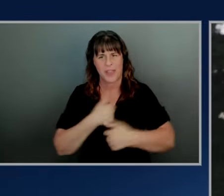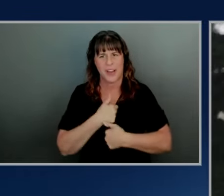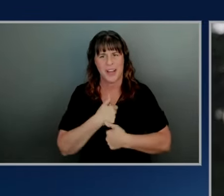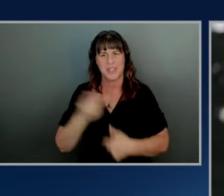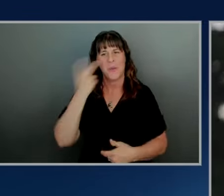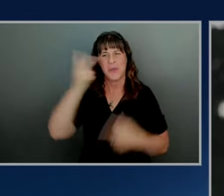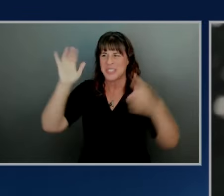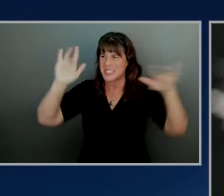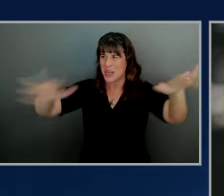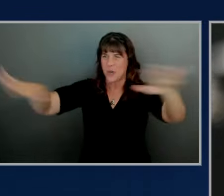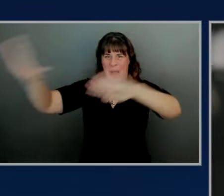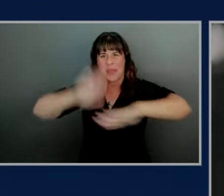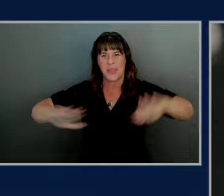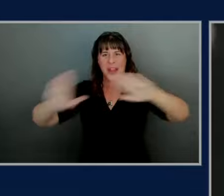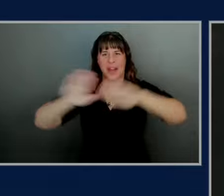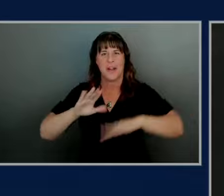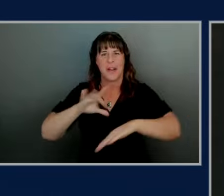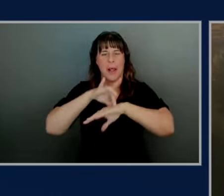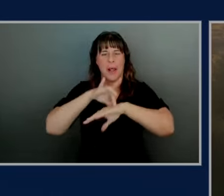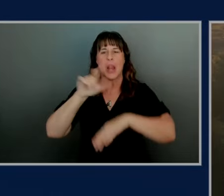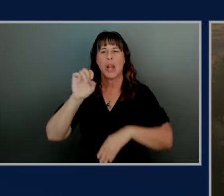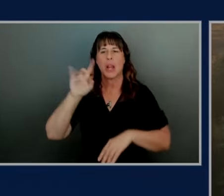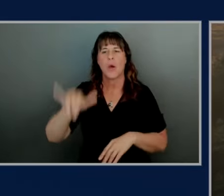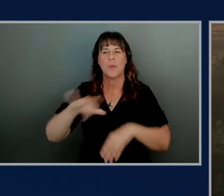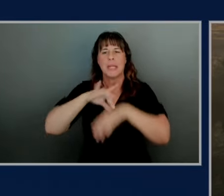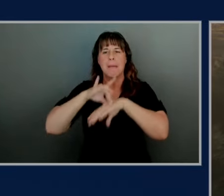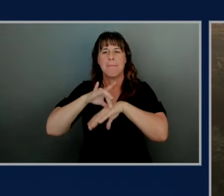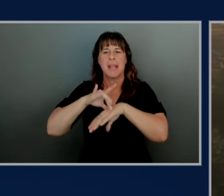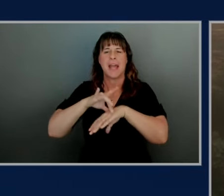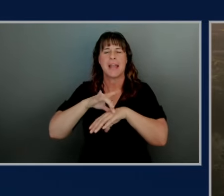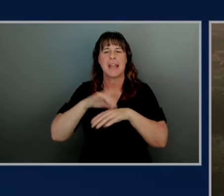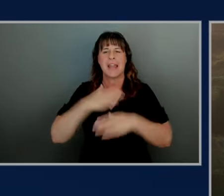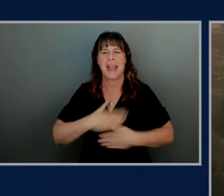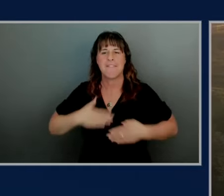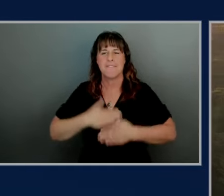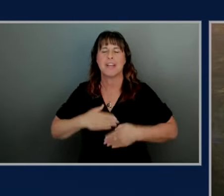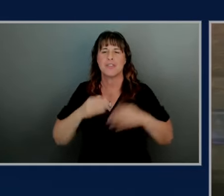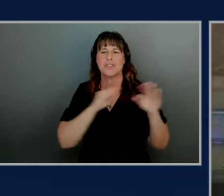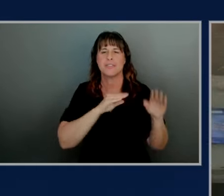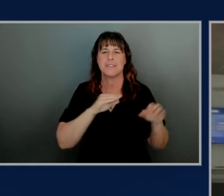you out there lonely planet adventures that move you since 1973